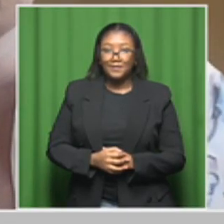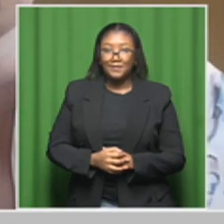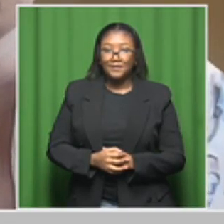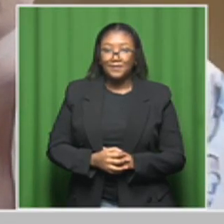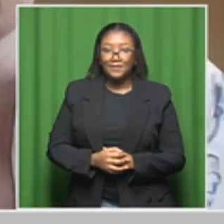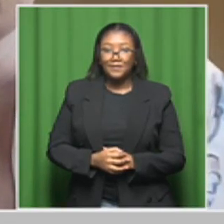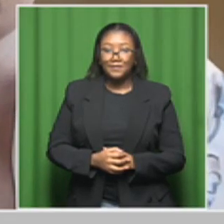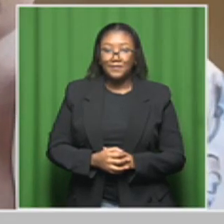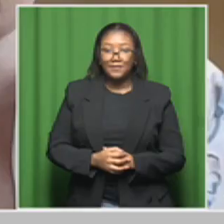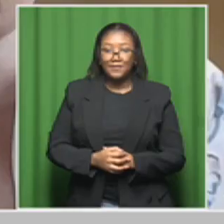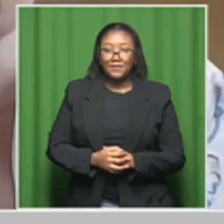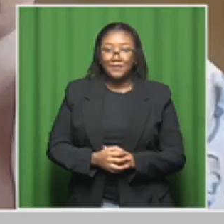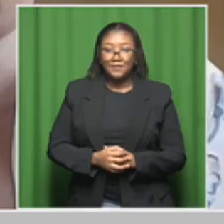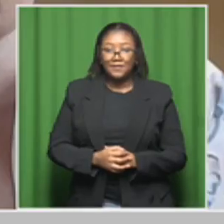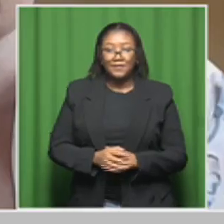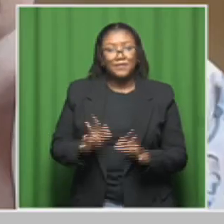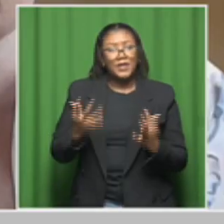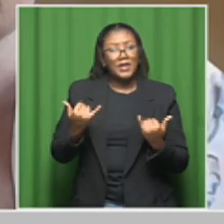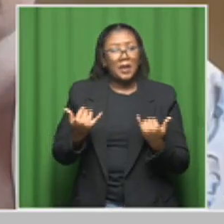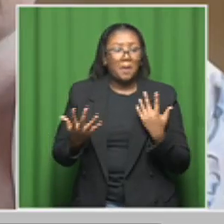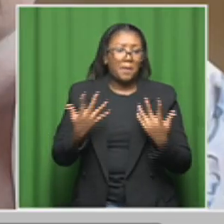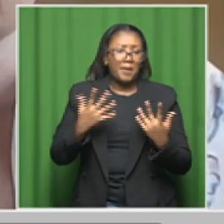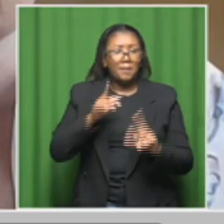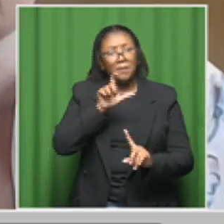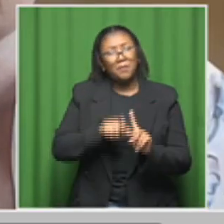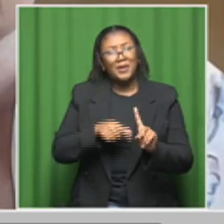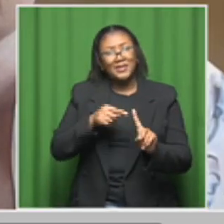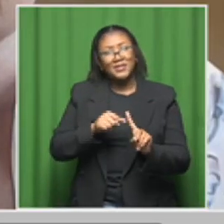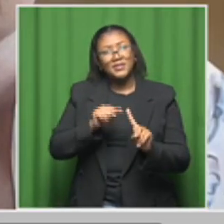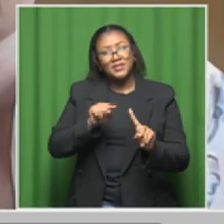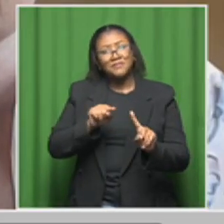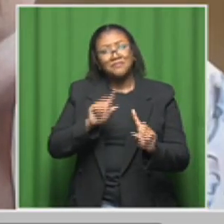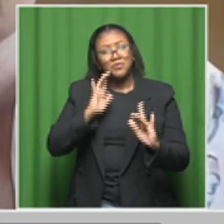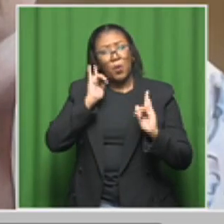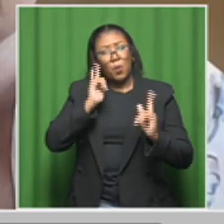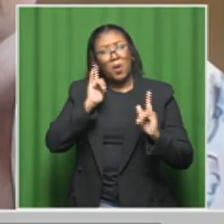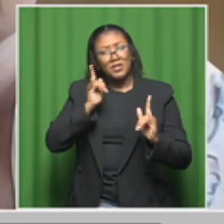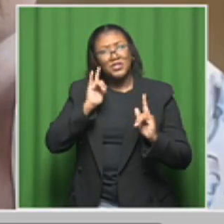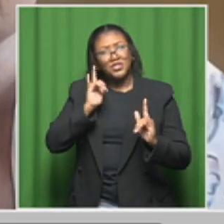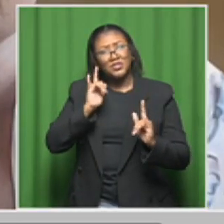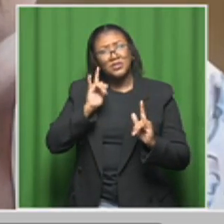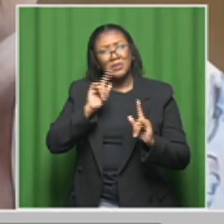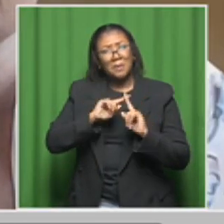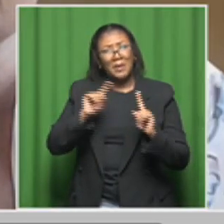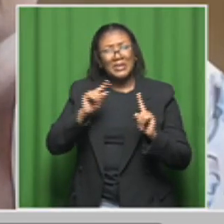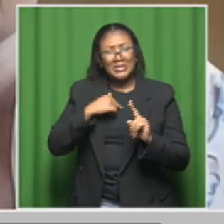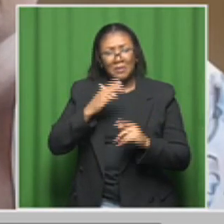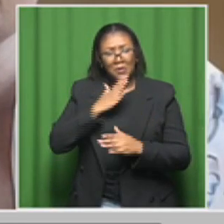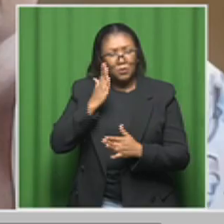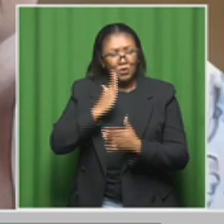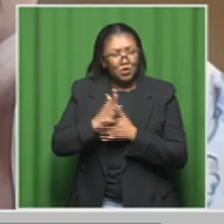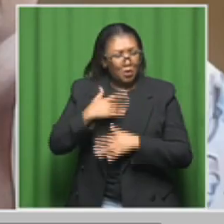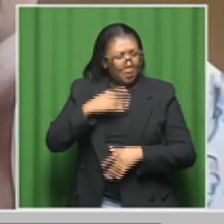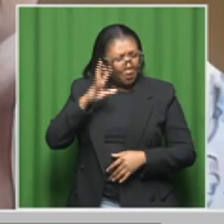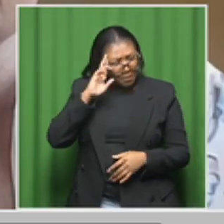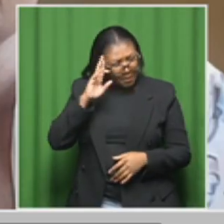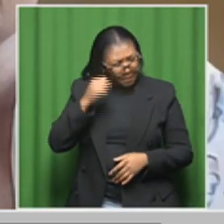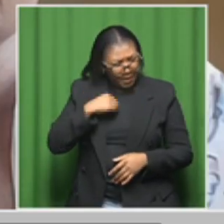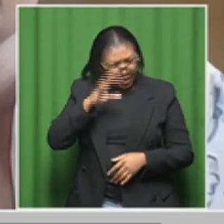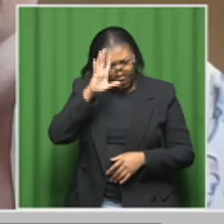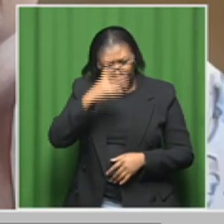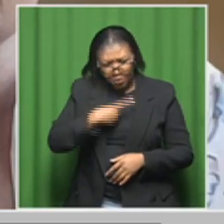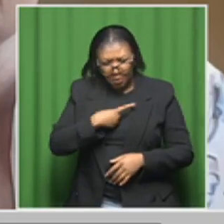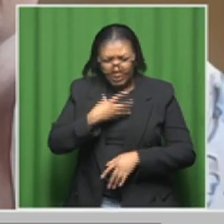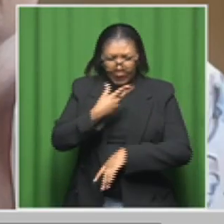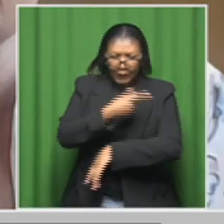What if someone is watching us right now and they're not sure, they can't remember whether their daughter, who